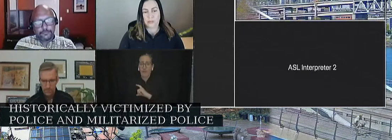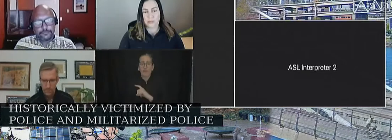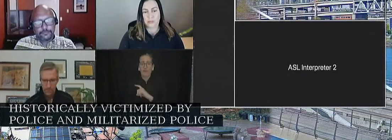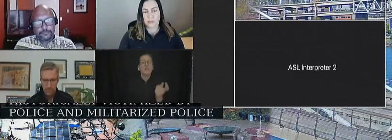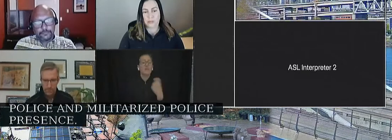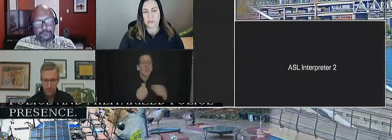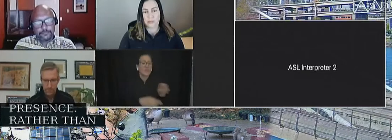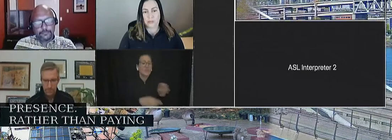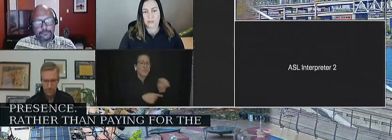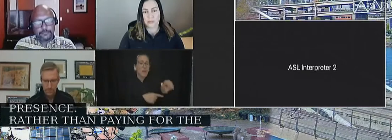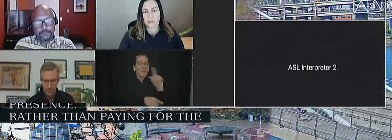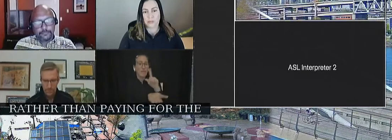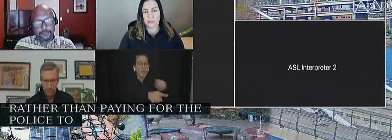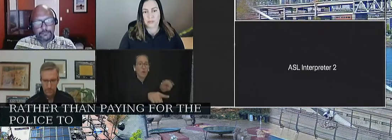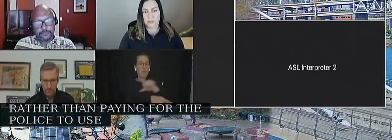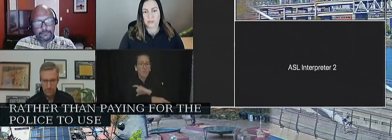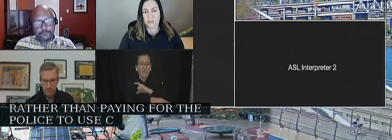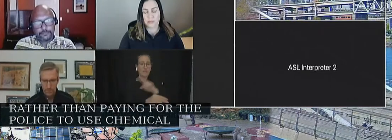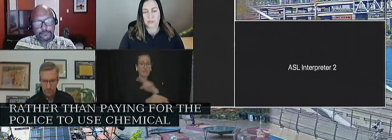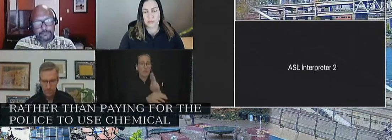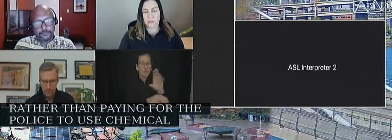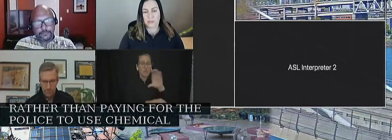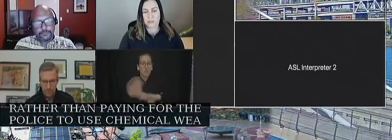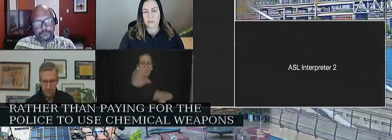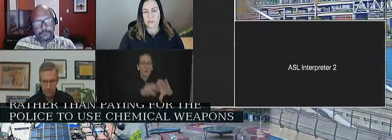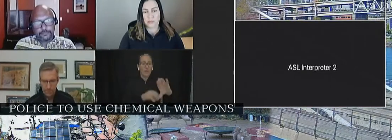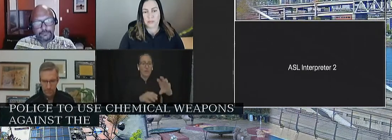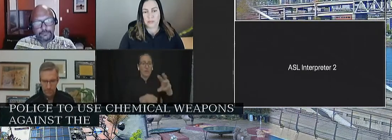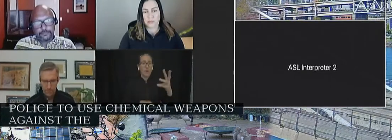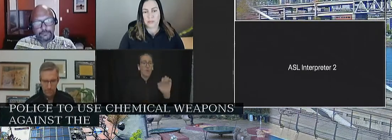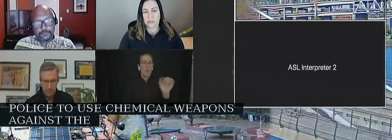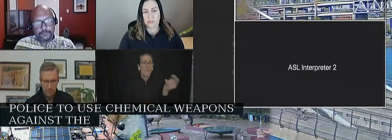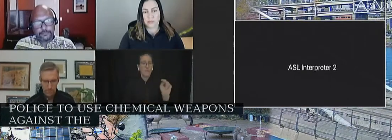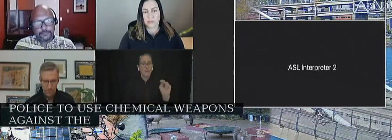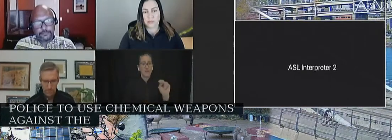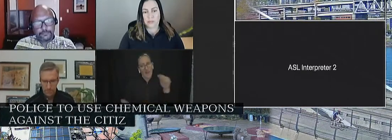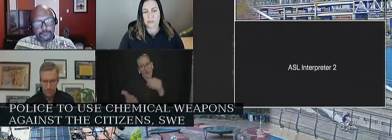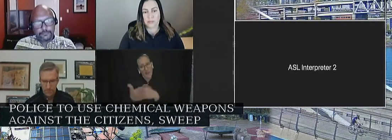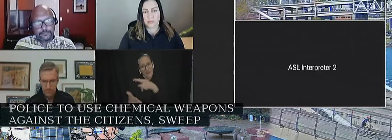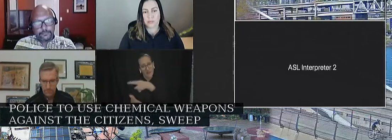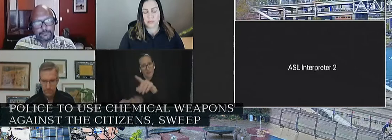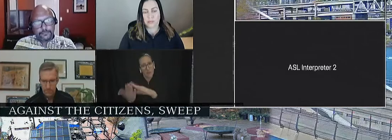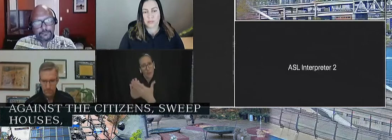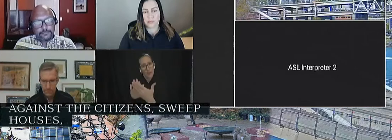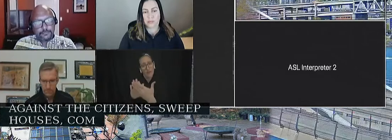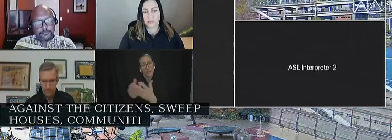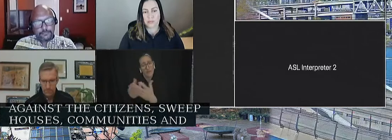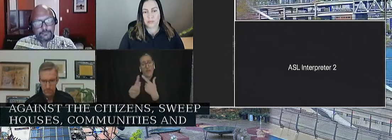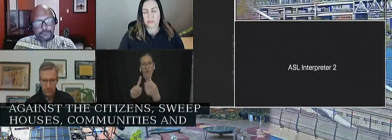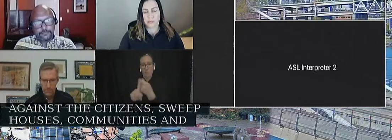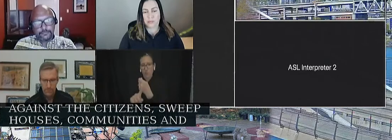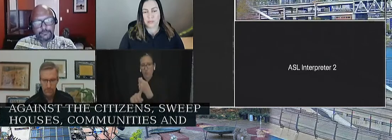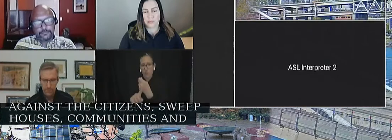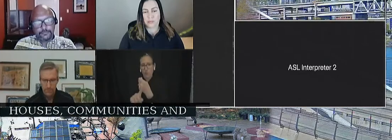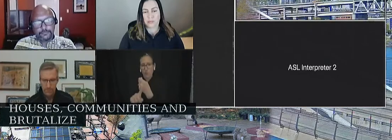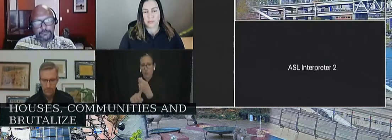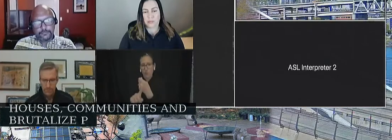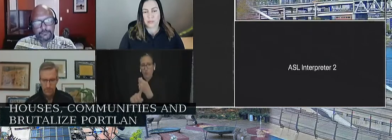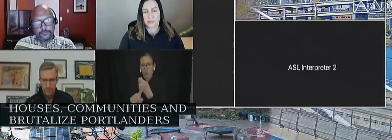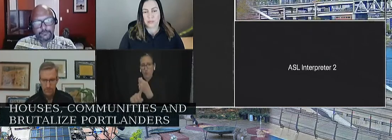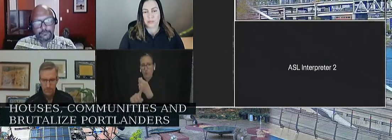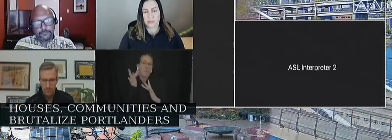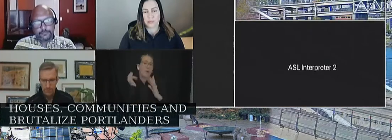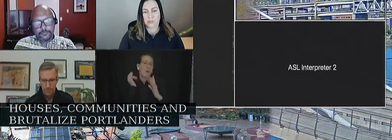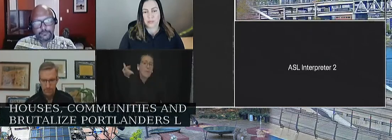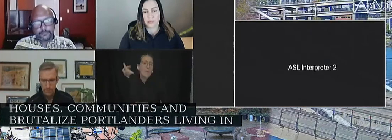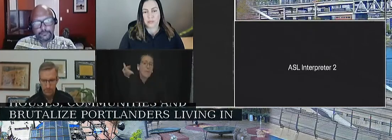police to use chemical weapons against citizens, sweep houseless communities, and brutalize Portlanders living in poverty, living with mental illness,